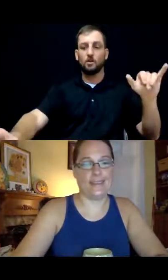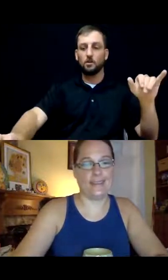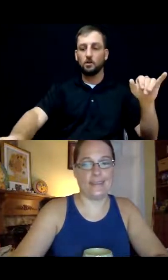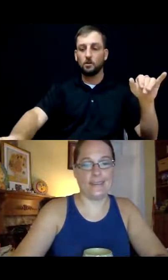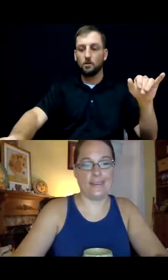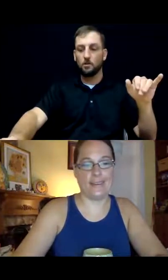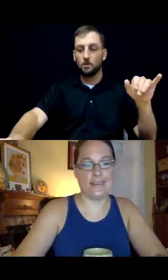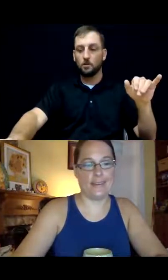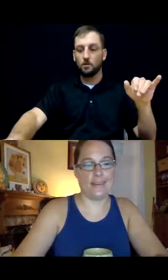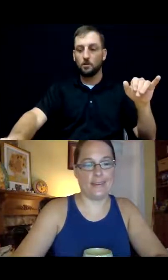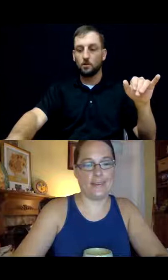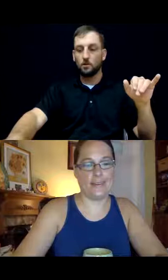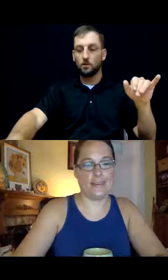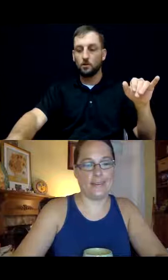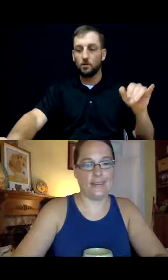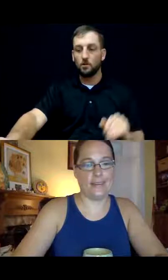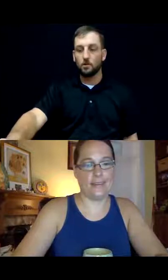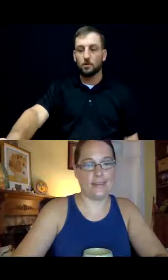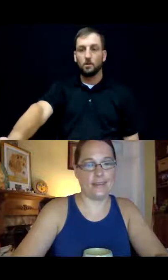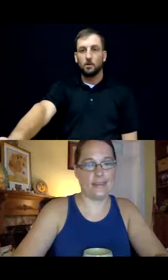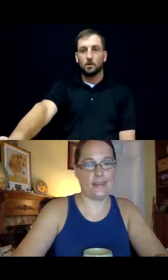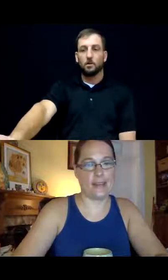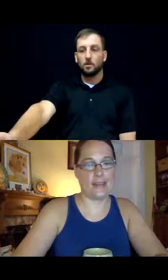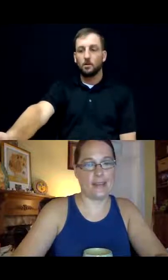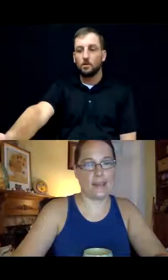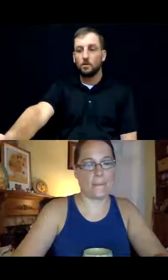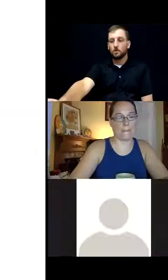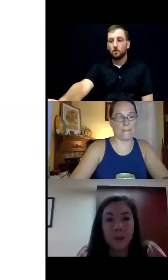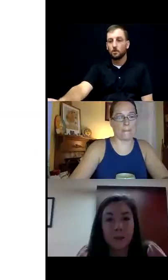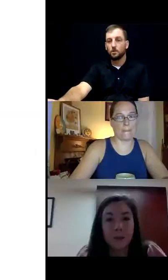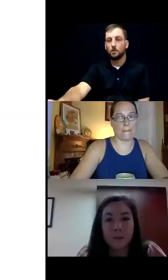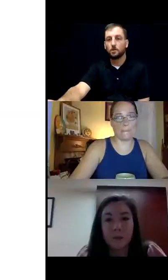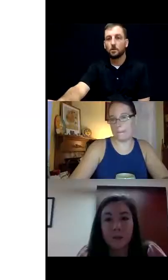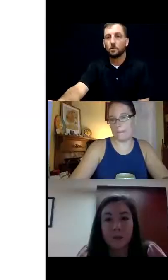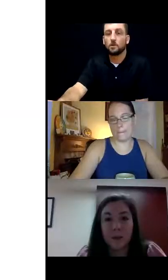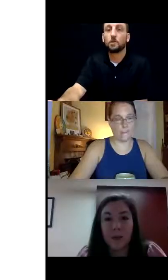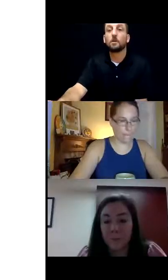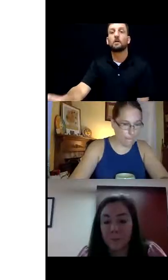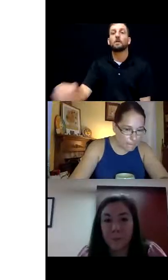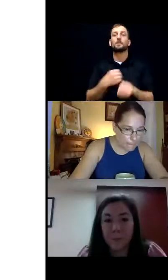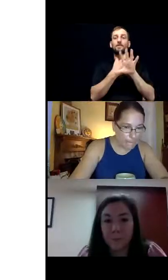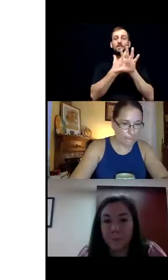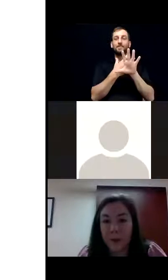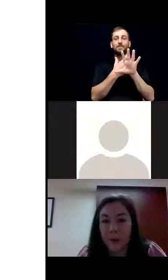Okay, let me see if I can start my video again. Okay.